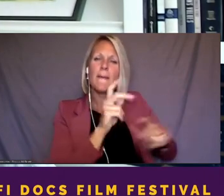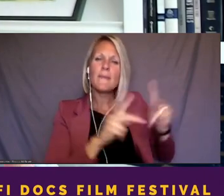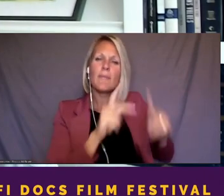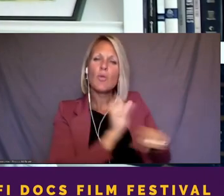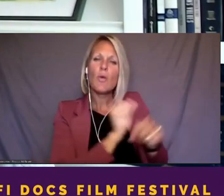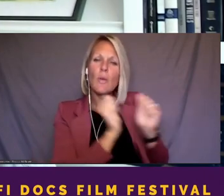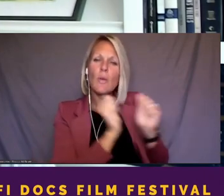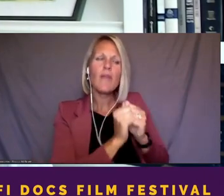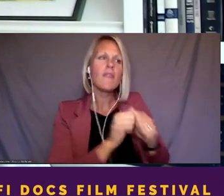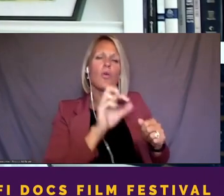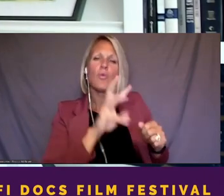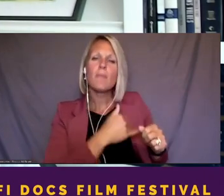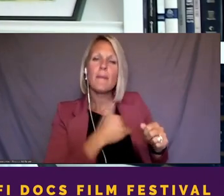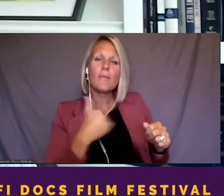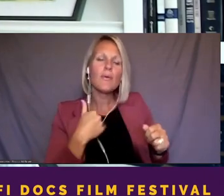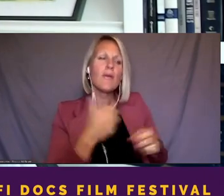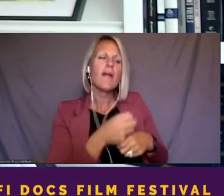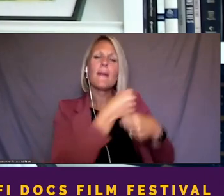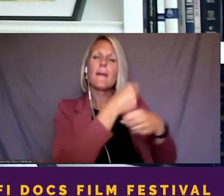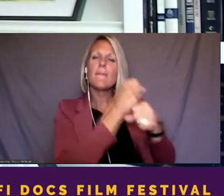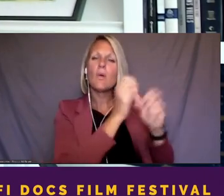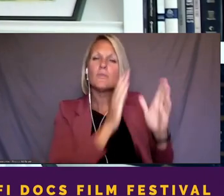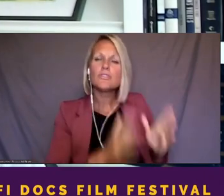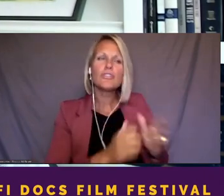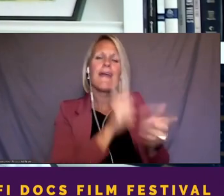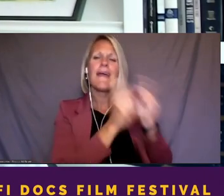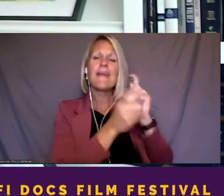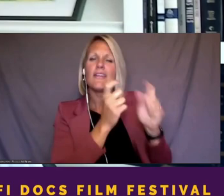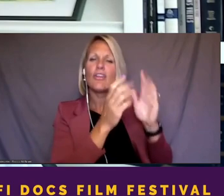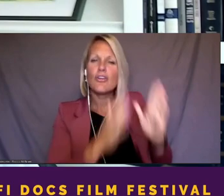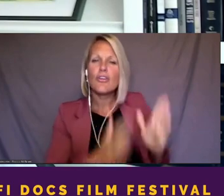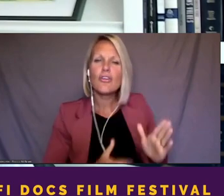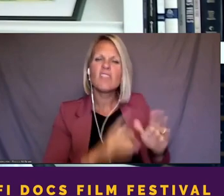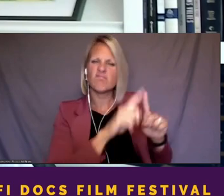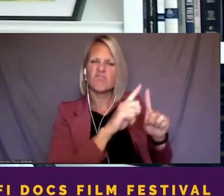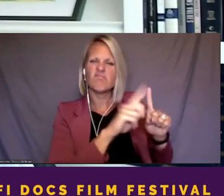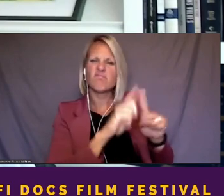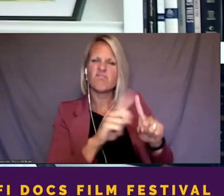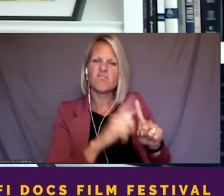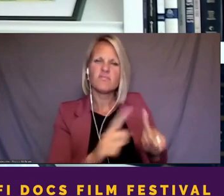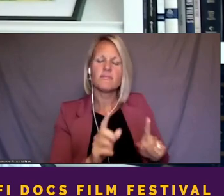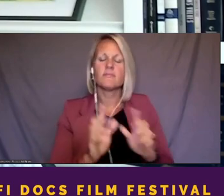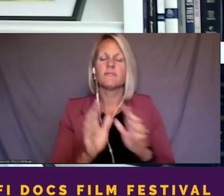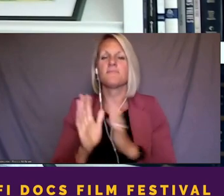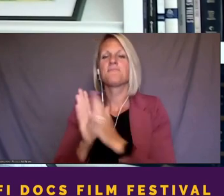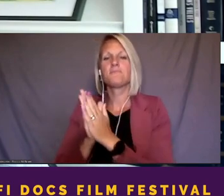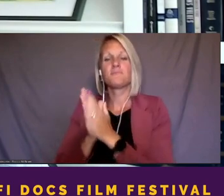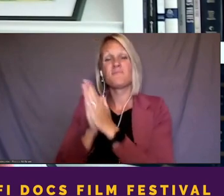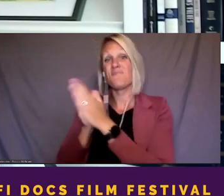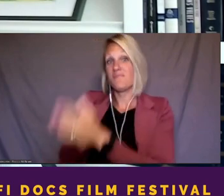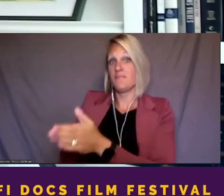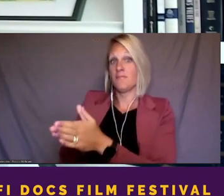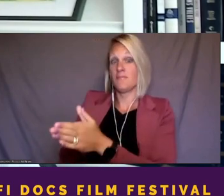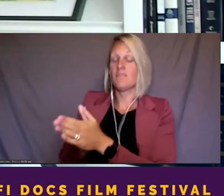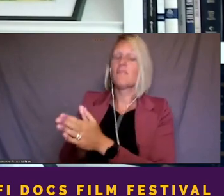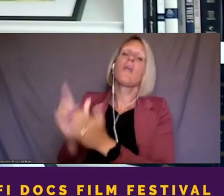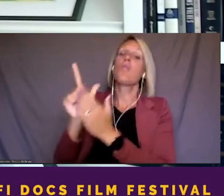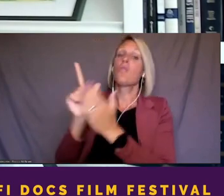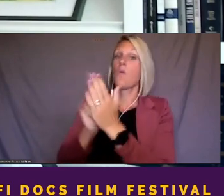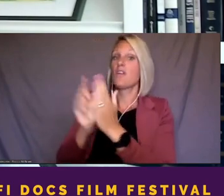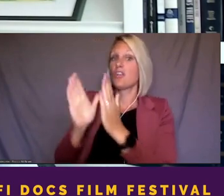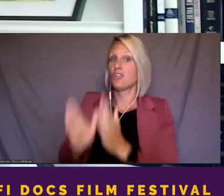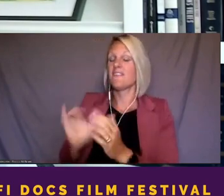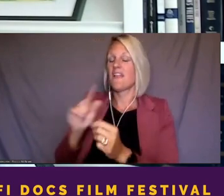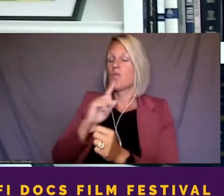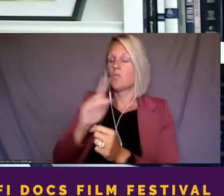your composer, your editors, et cetera, et cetera. The journalism side of things, there are lawyers who are really good